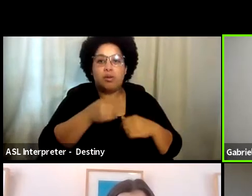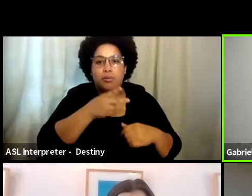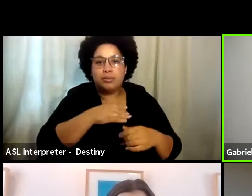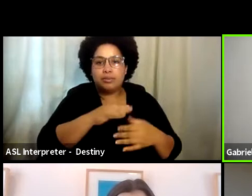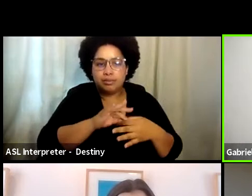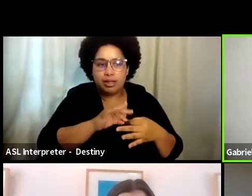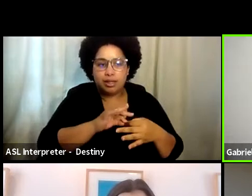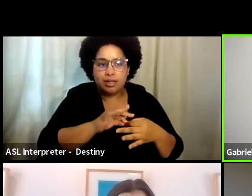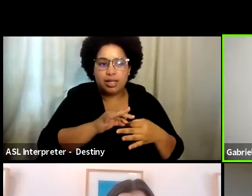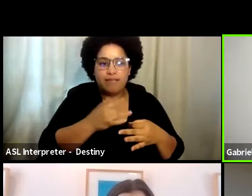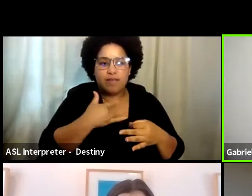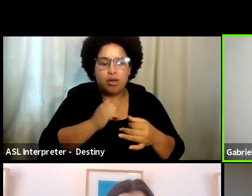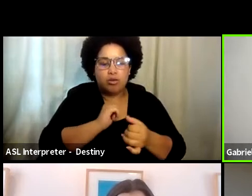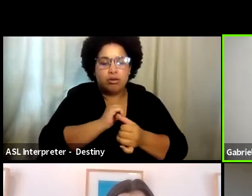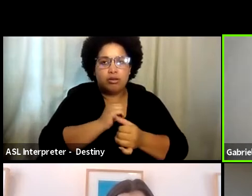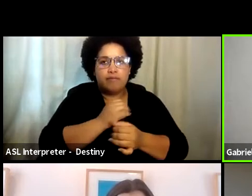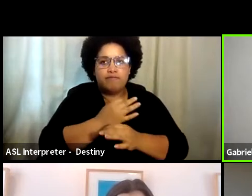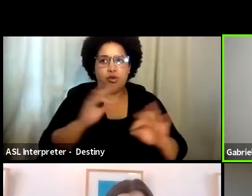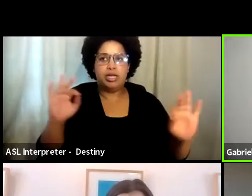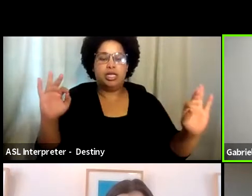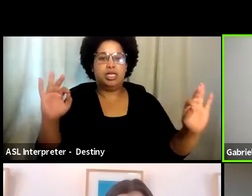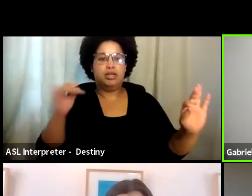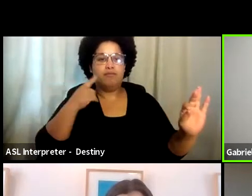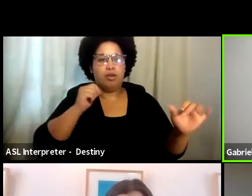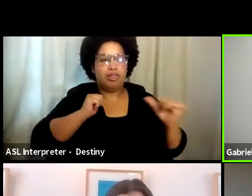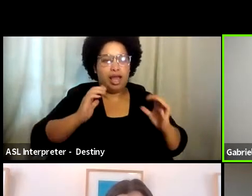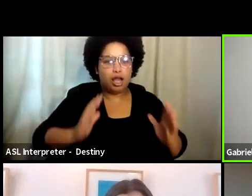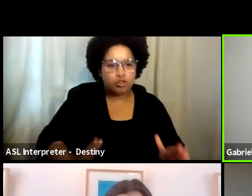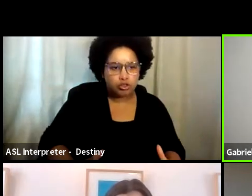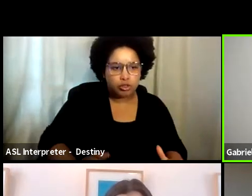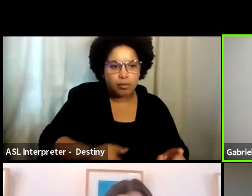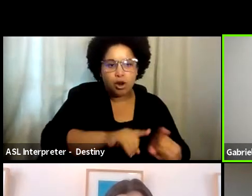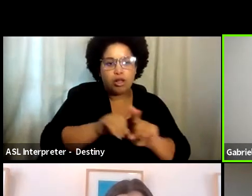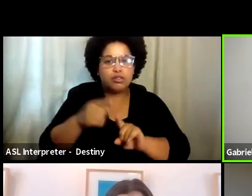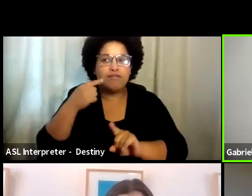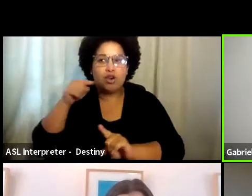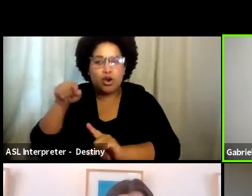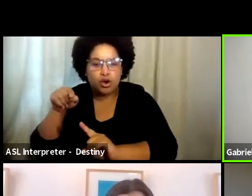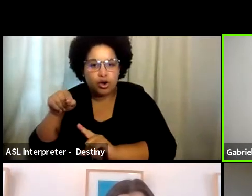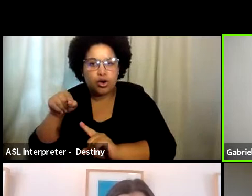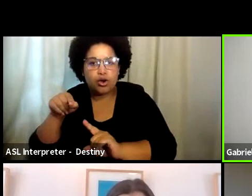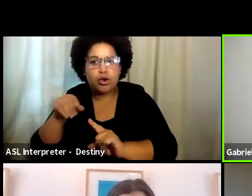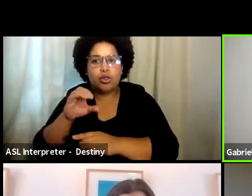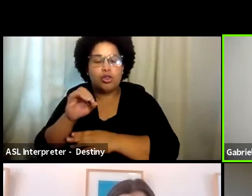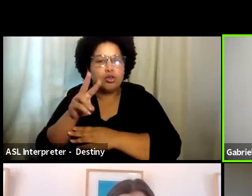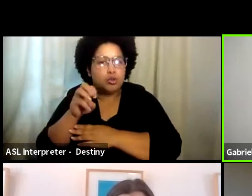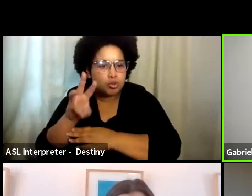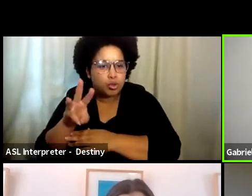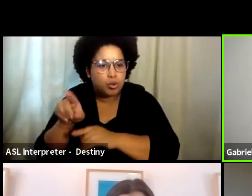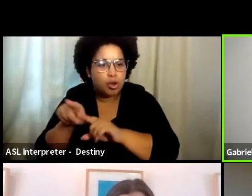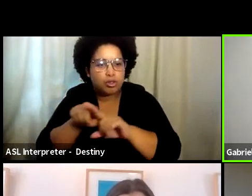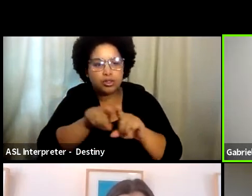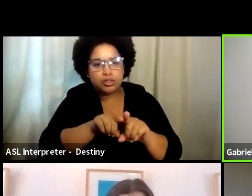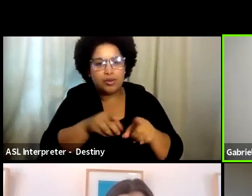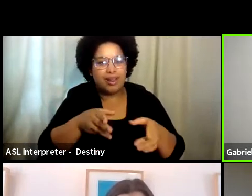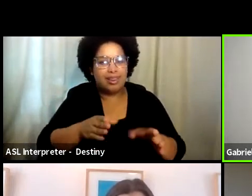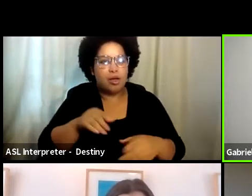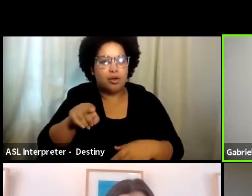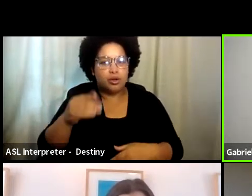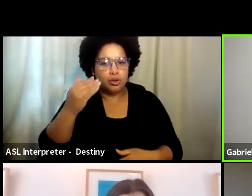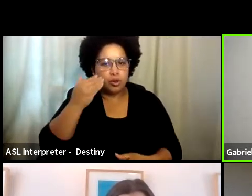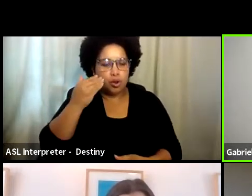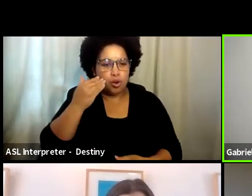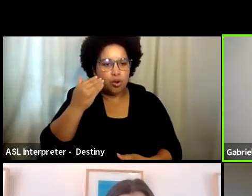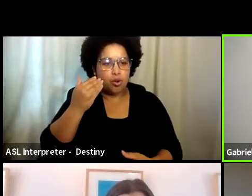it was freeing for her. It was freeing for the actors, but it was freeing for her and for the crew on the set. But she said it allowed her to know